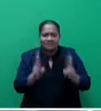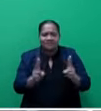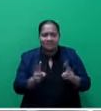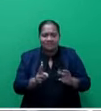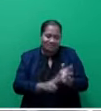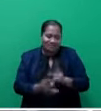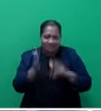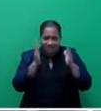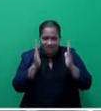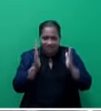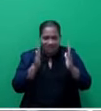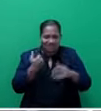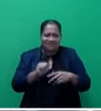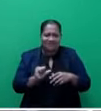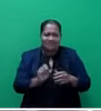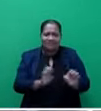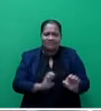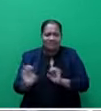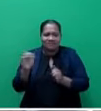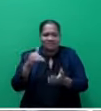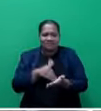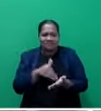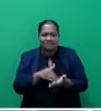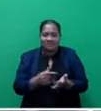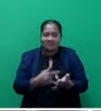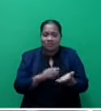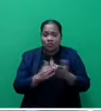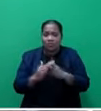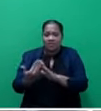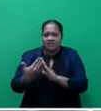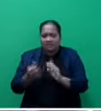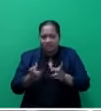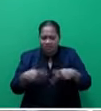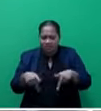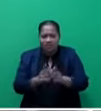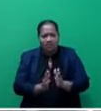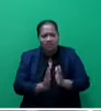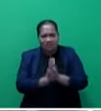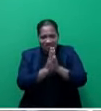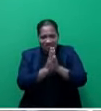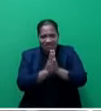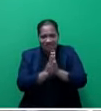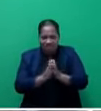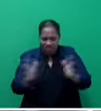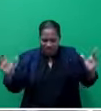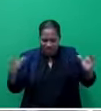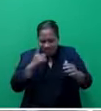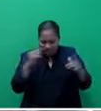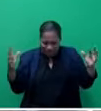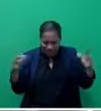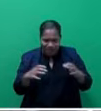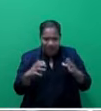which have been used as evacuation centres. For other communities, there are places of worships or gathering halls. These are the buildings which